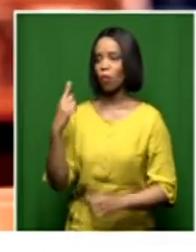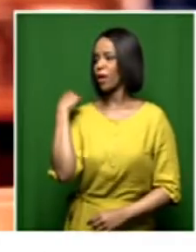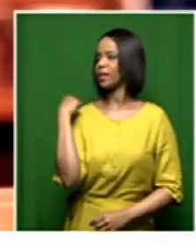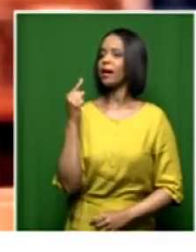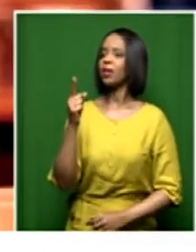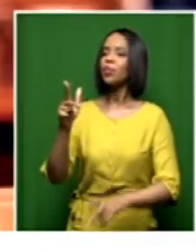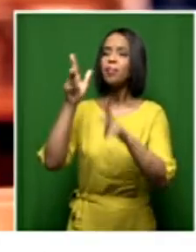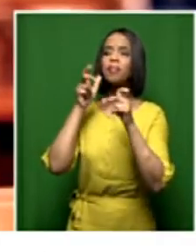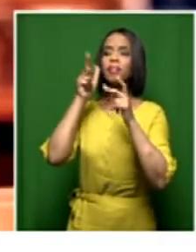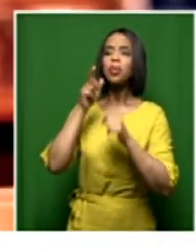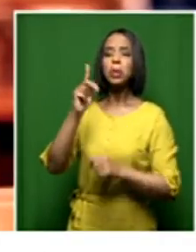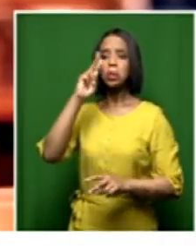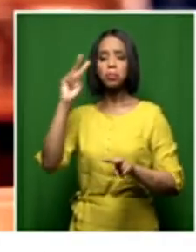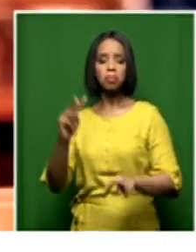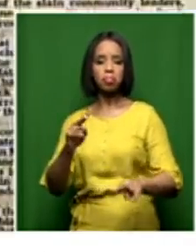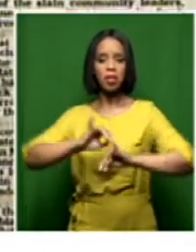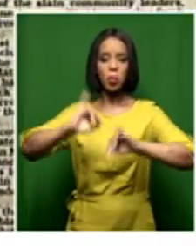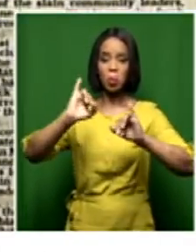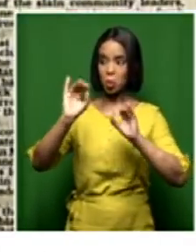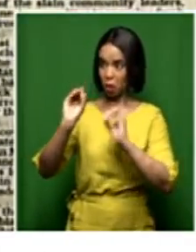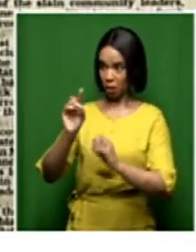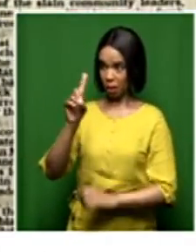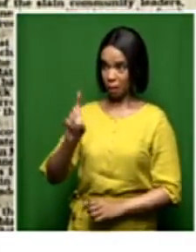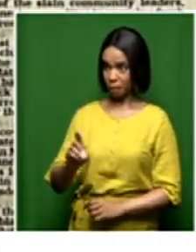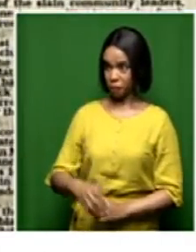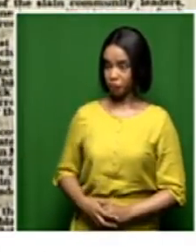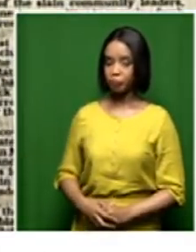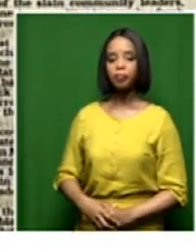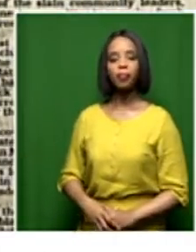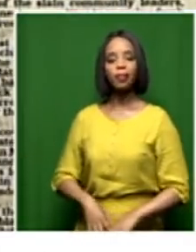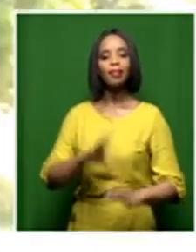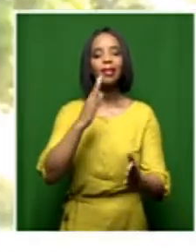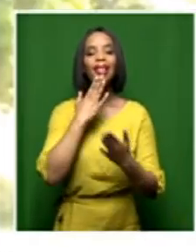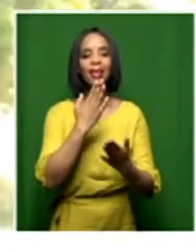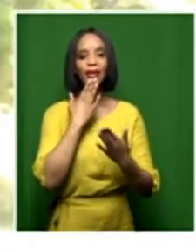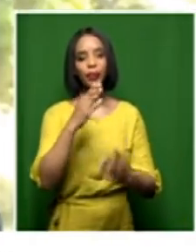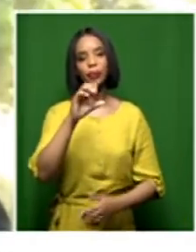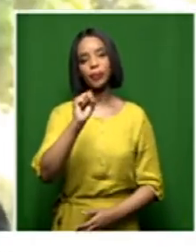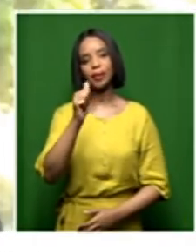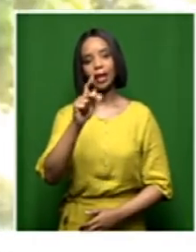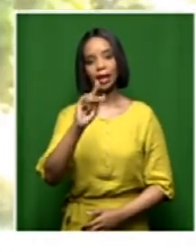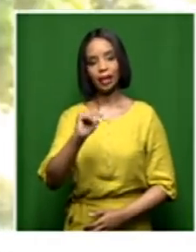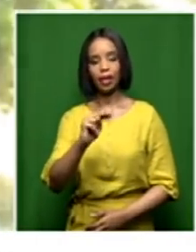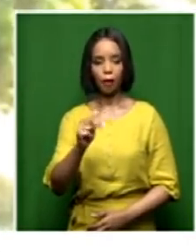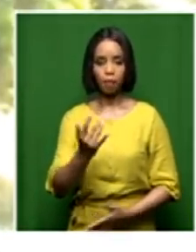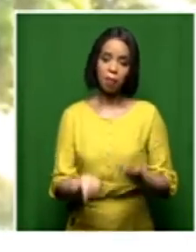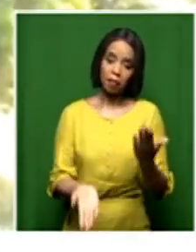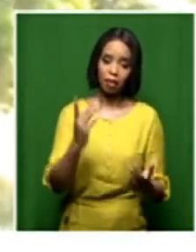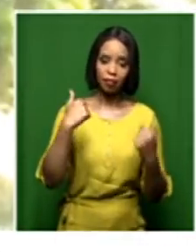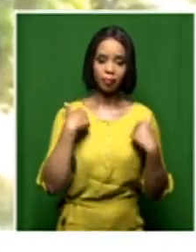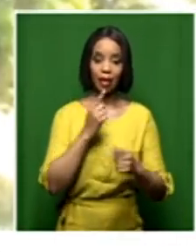crisis? Well, thank you, Sakina. Maybe in answering that question, whether there is a crisis, it's